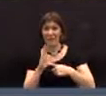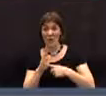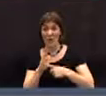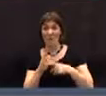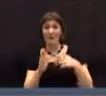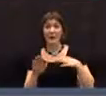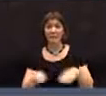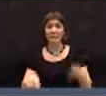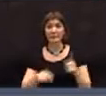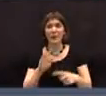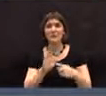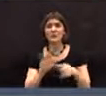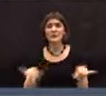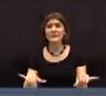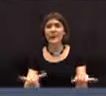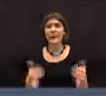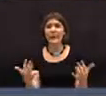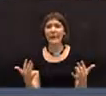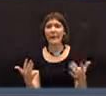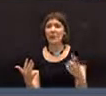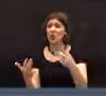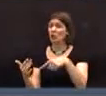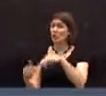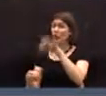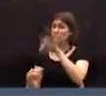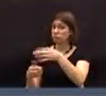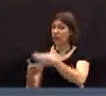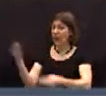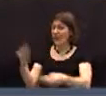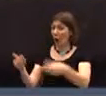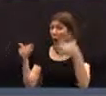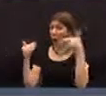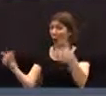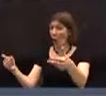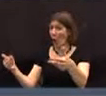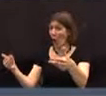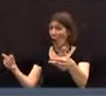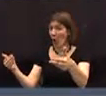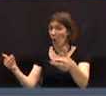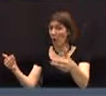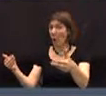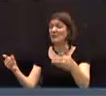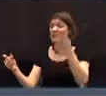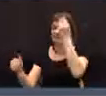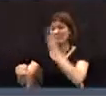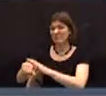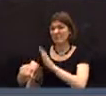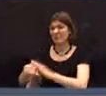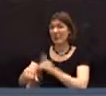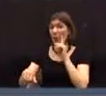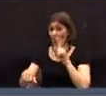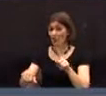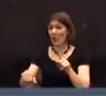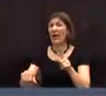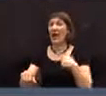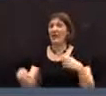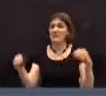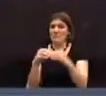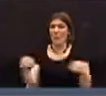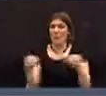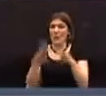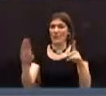not the case for my children. And so once you decide that this budget is in place, expect that the realtors will be very happy.